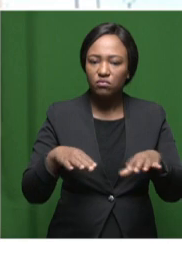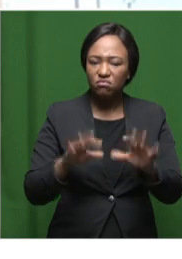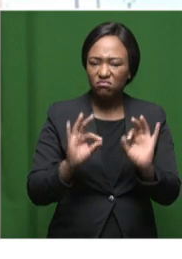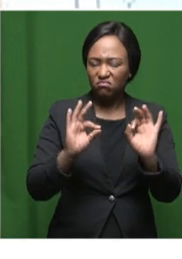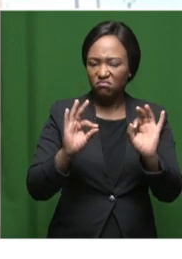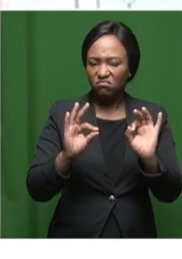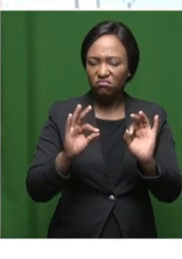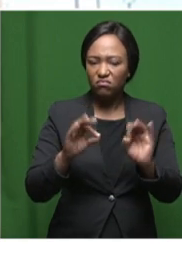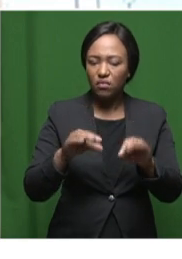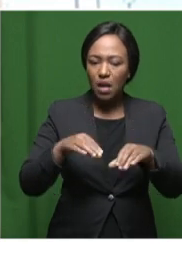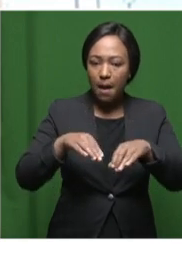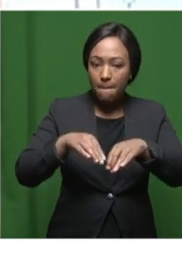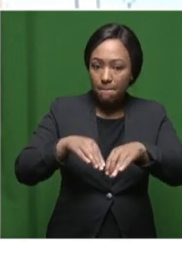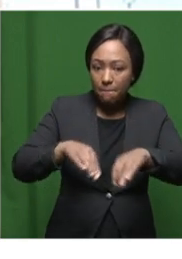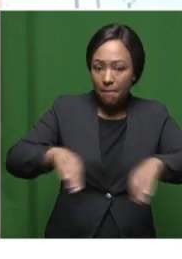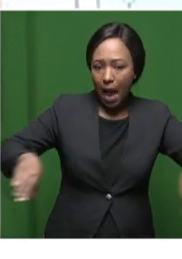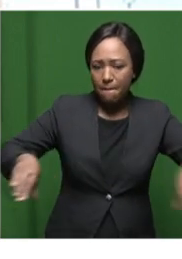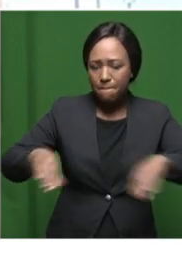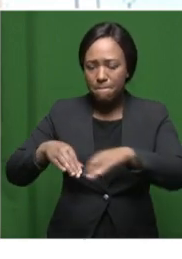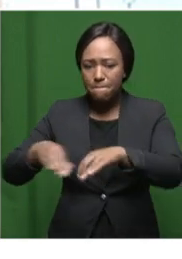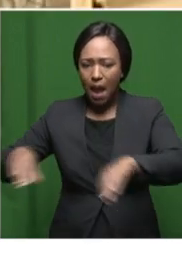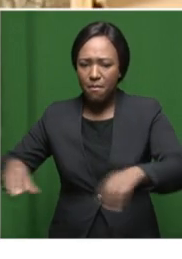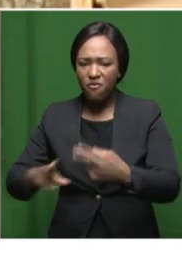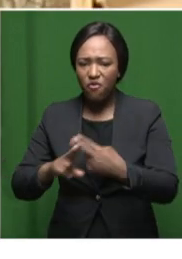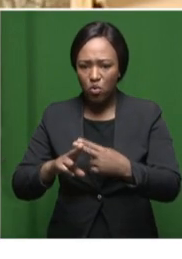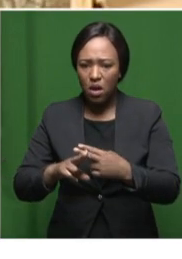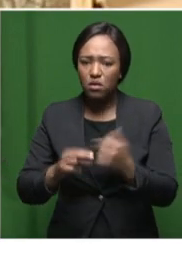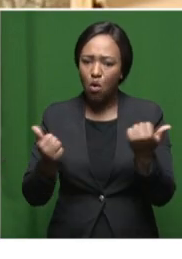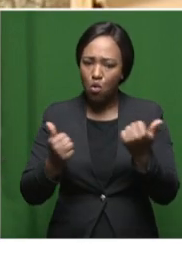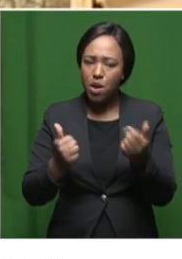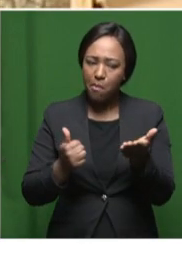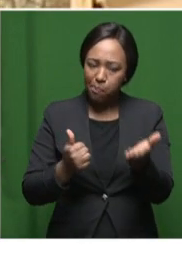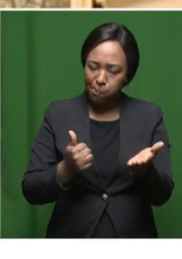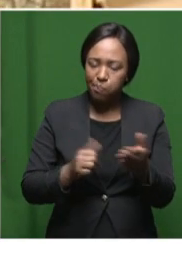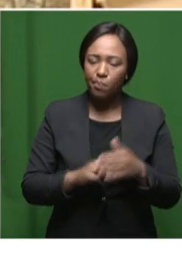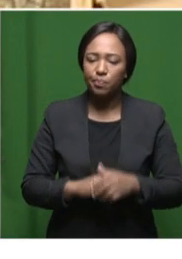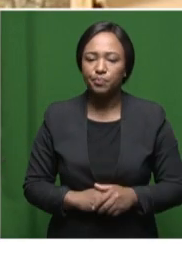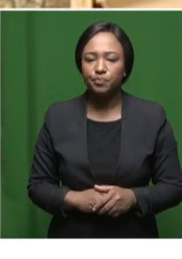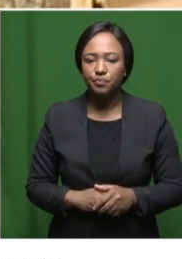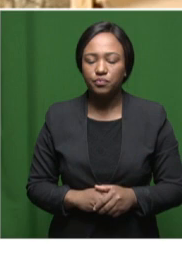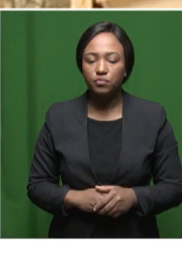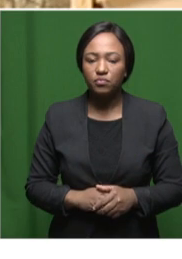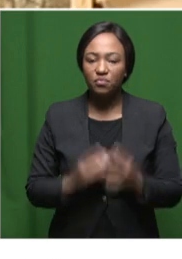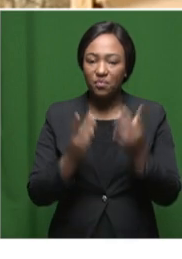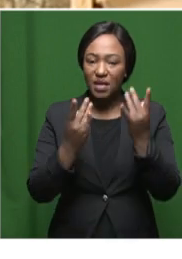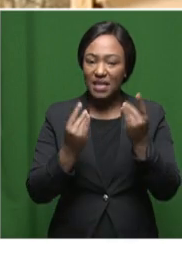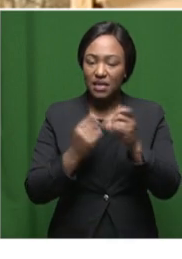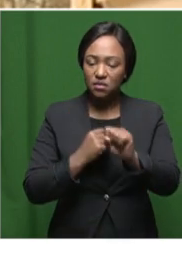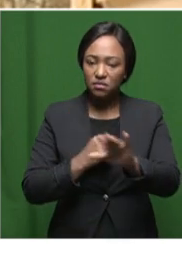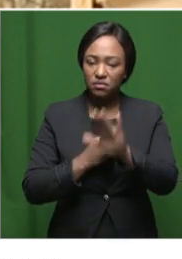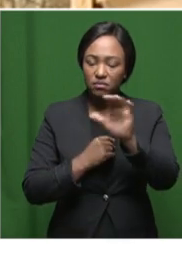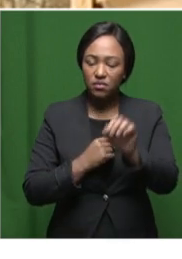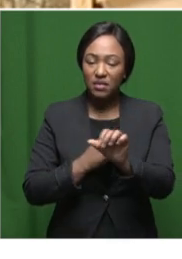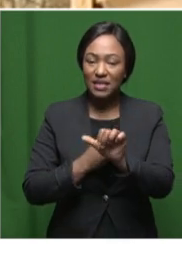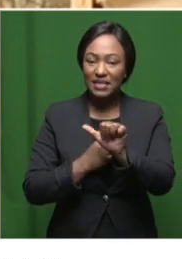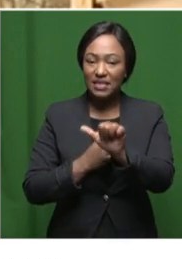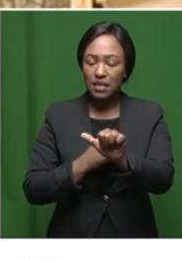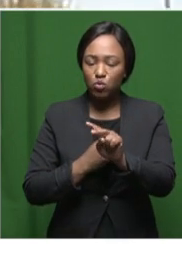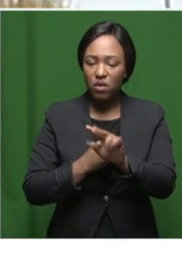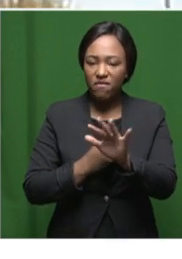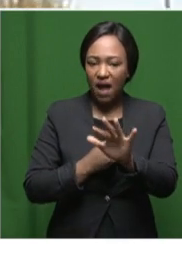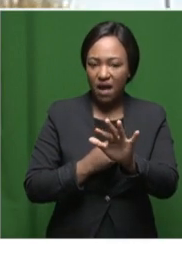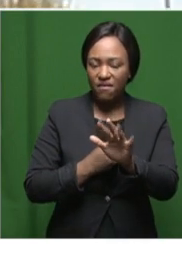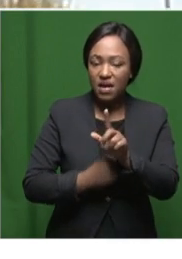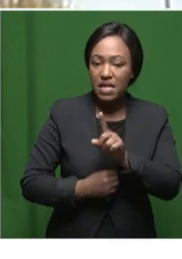necessary pipes and sewage systems. According to StatesSA, about 625,000